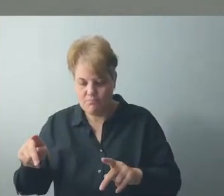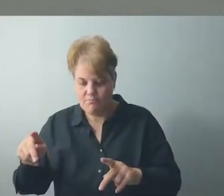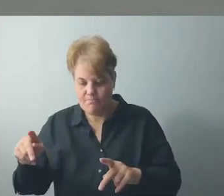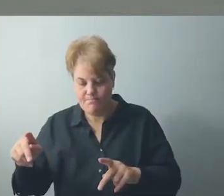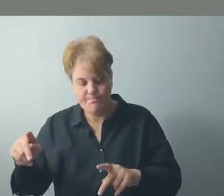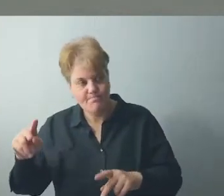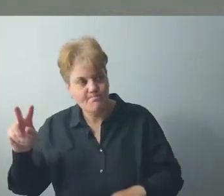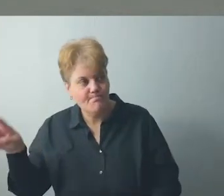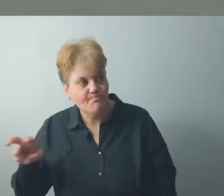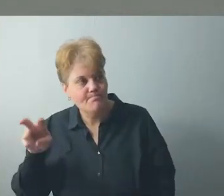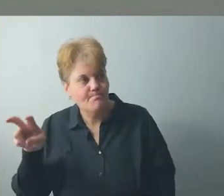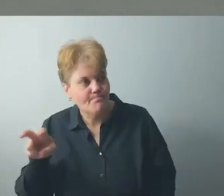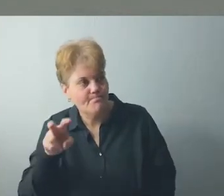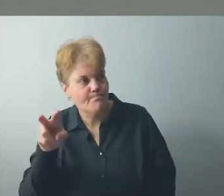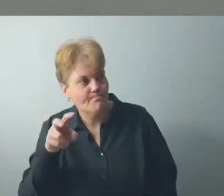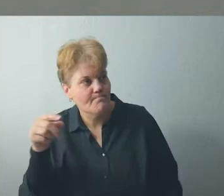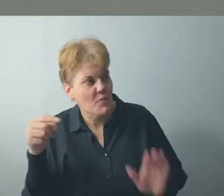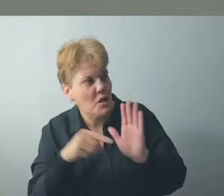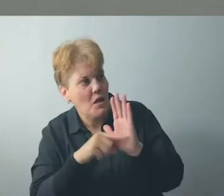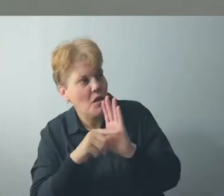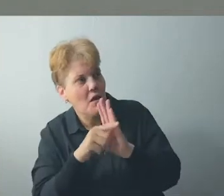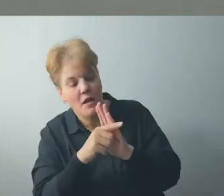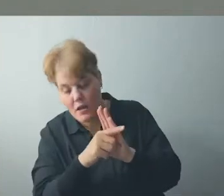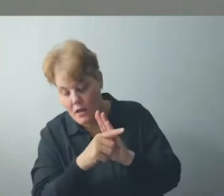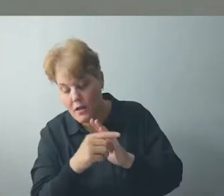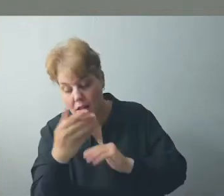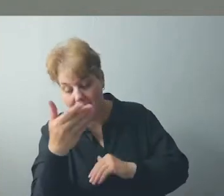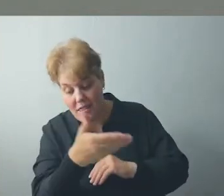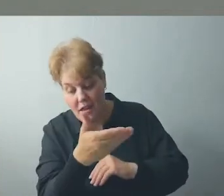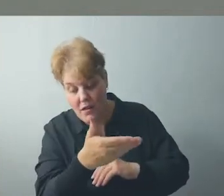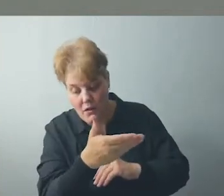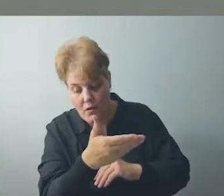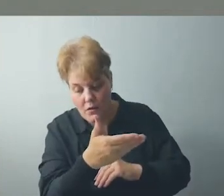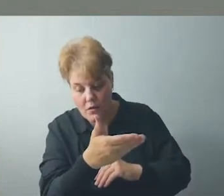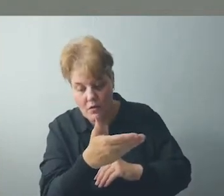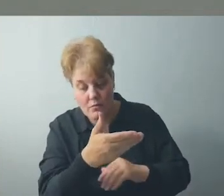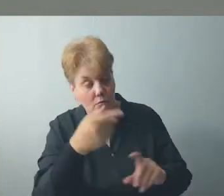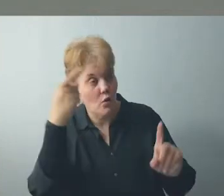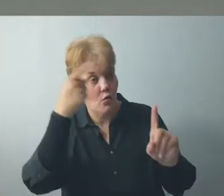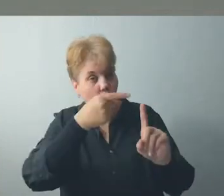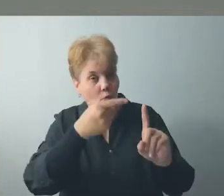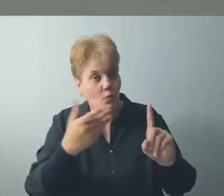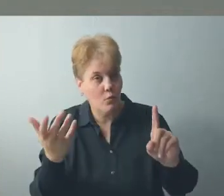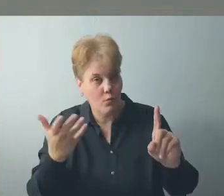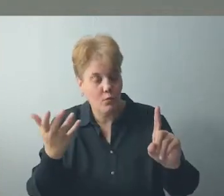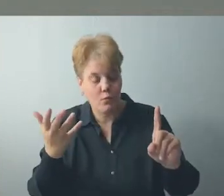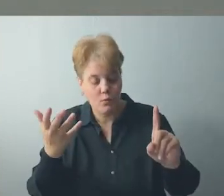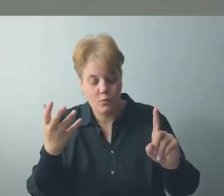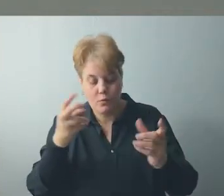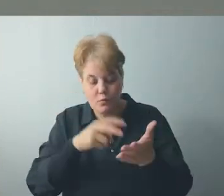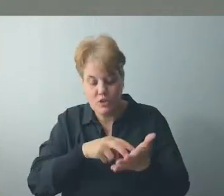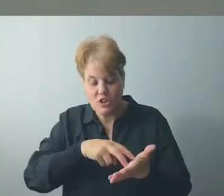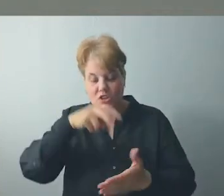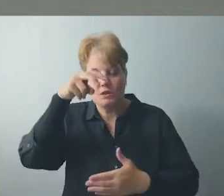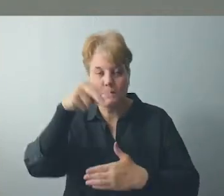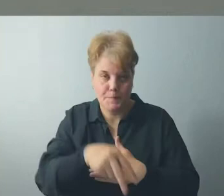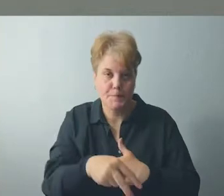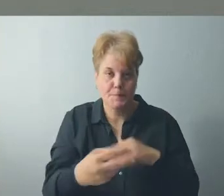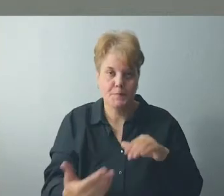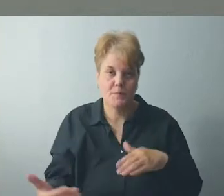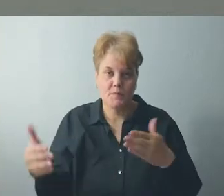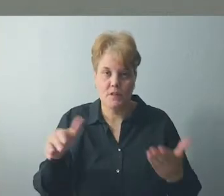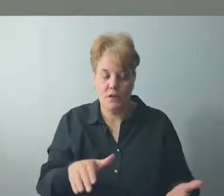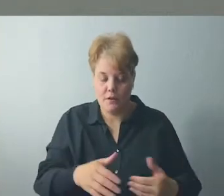approximately one person a week attempts to take their lives there. Yet, there is one man there who has been trying to make a